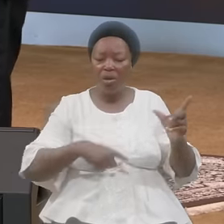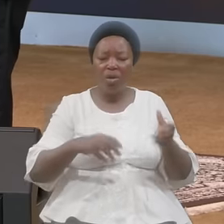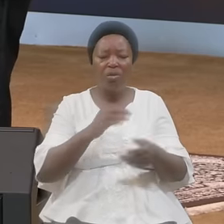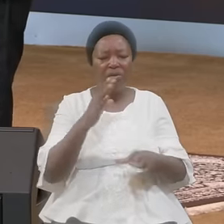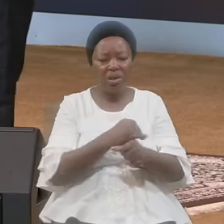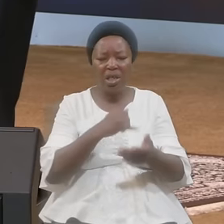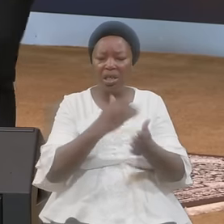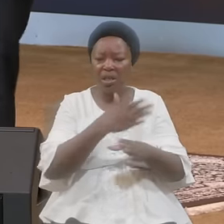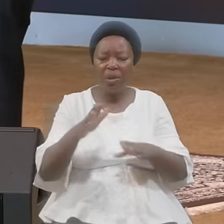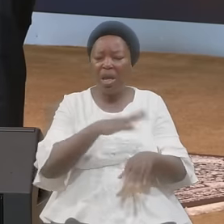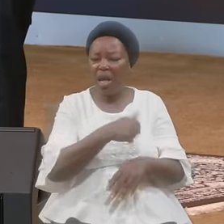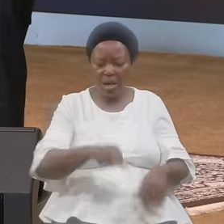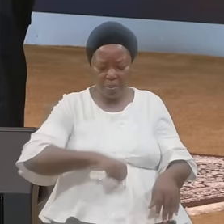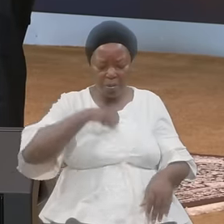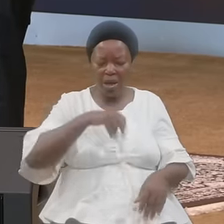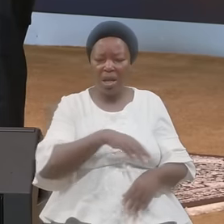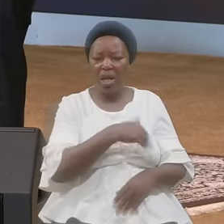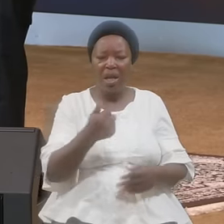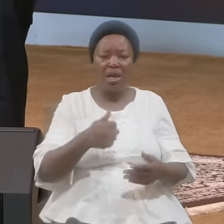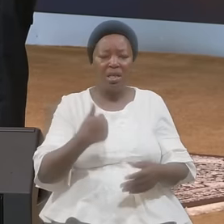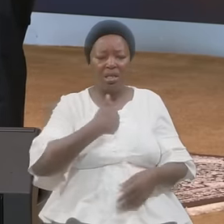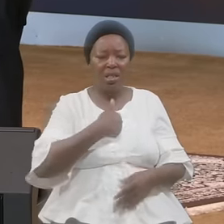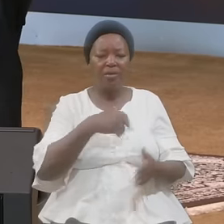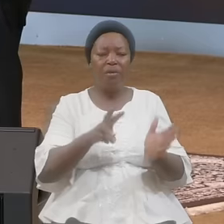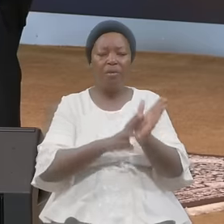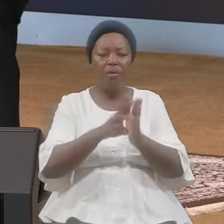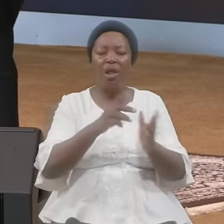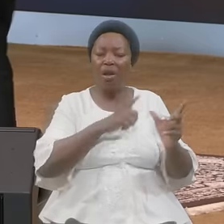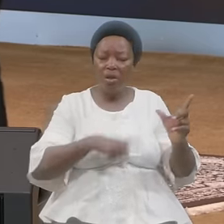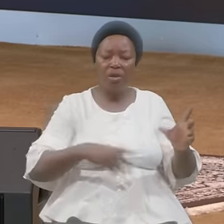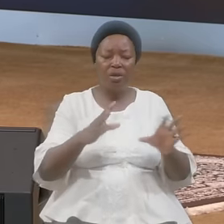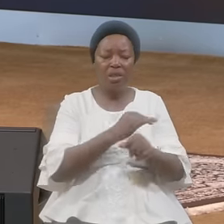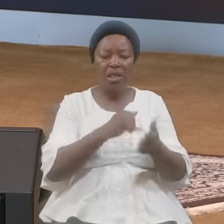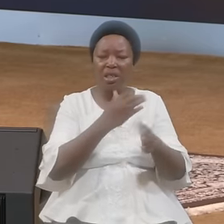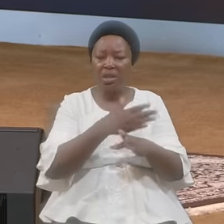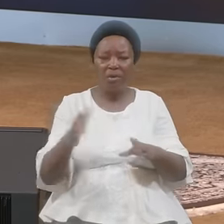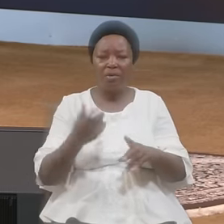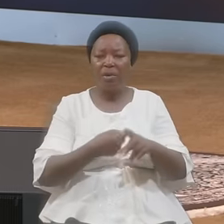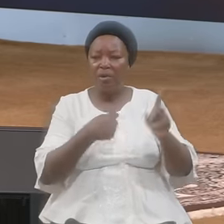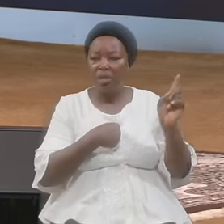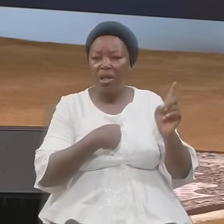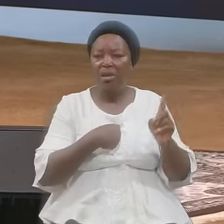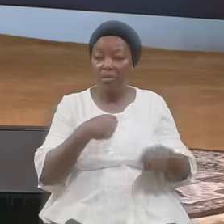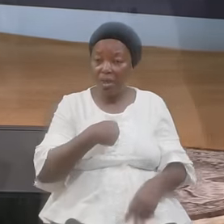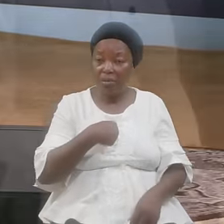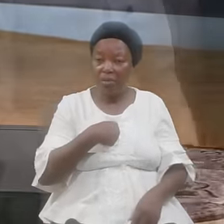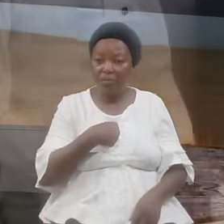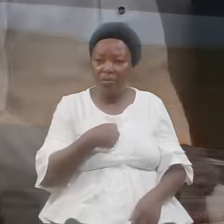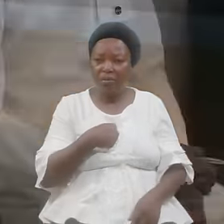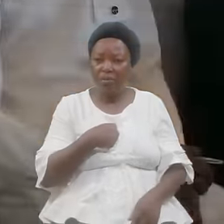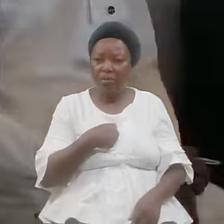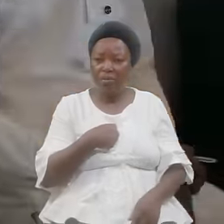self-will Lord Purge me Those are Levites Who don't want To